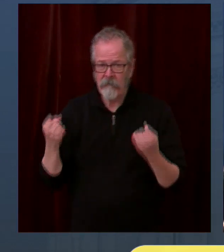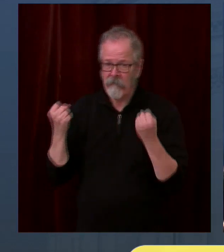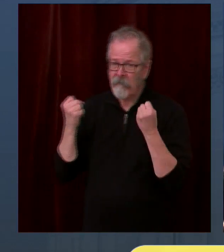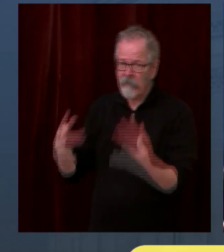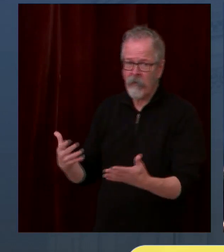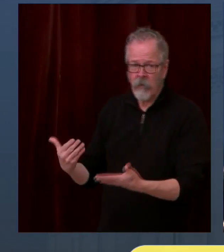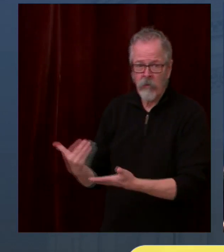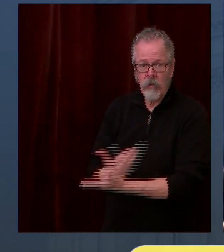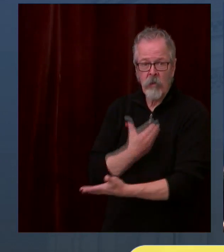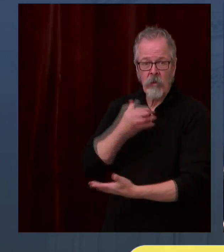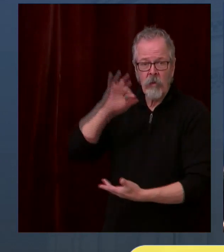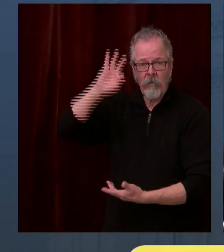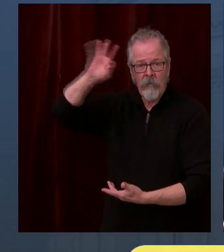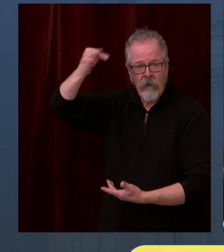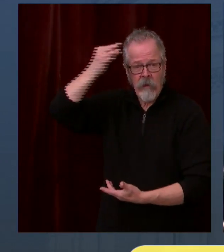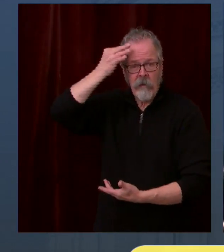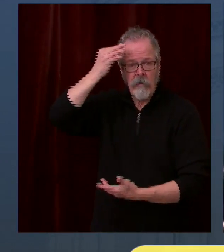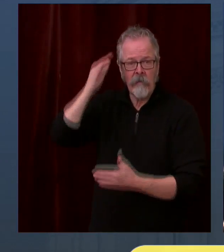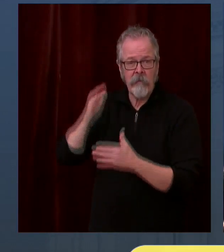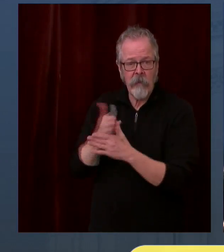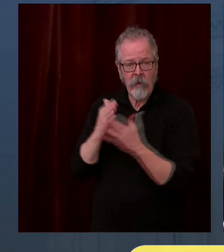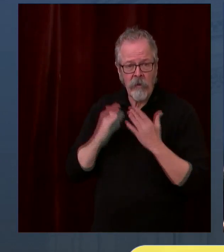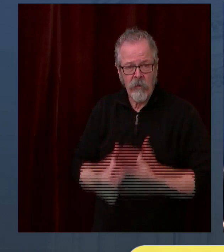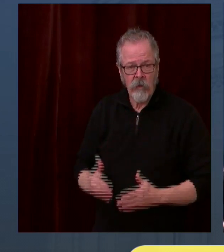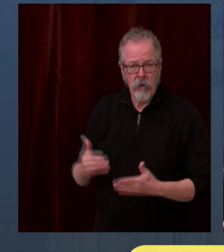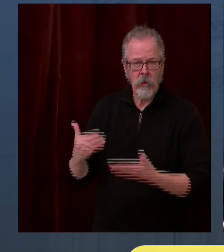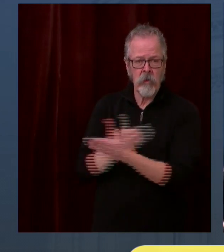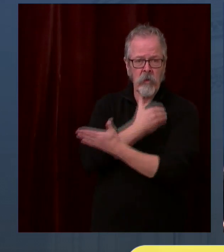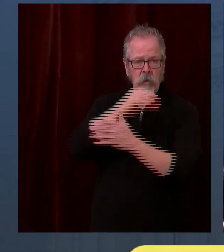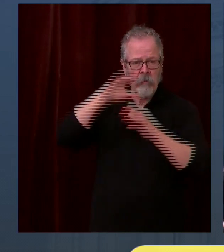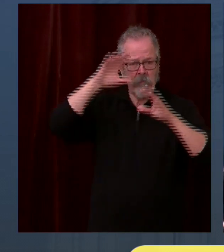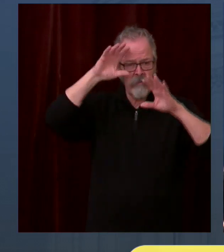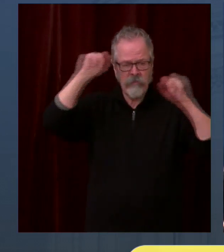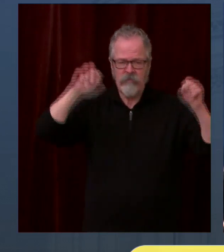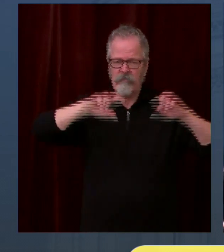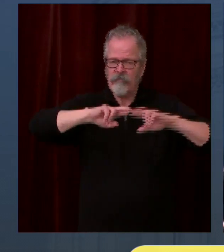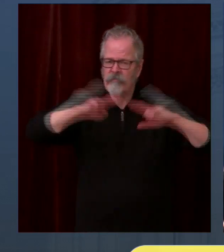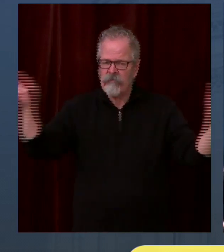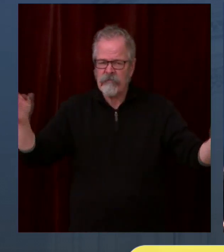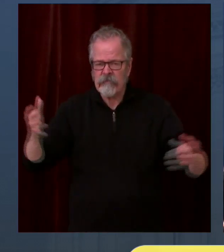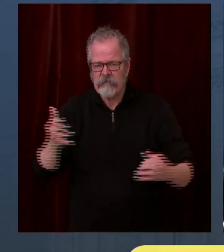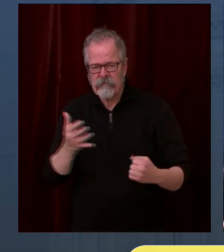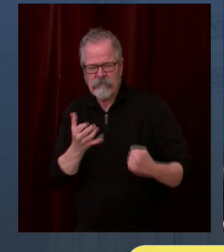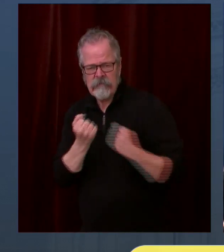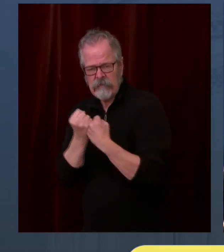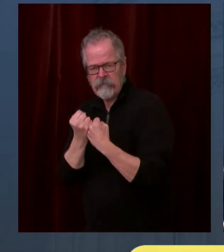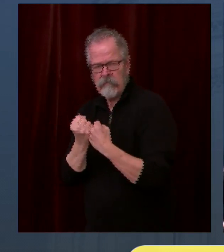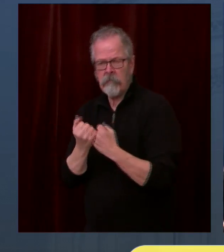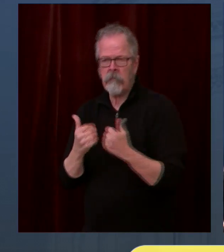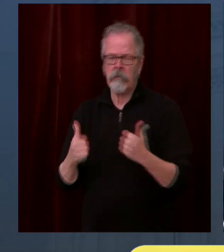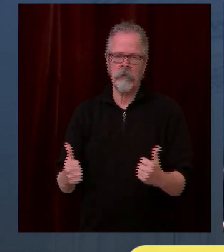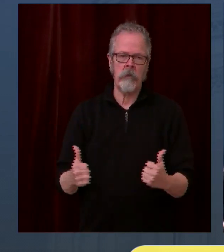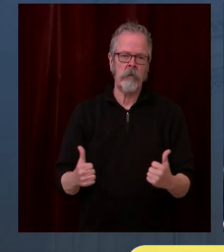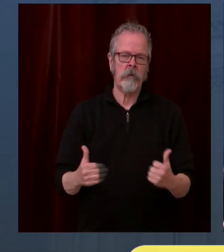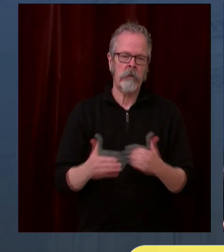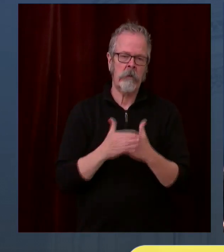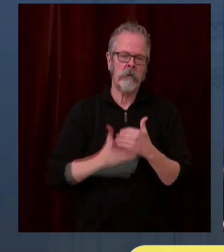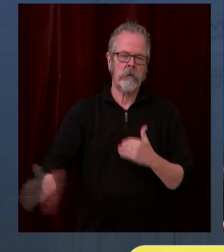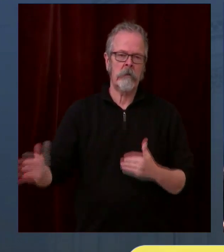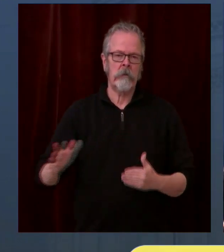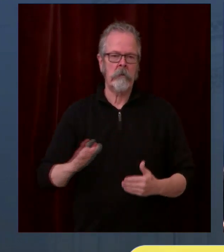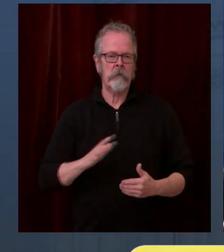thanks for help leading the nation, Jane. We appreciate that. With that, some comments by Dr. Shah. Dr. Shah.